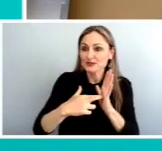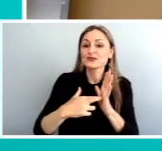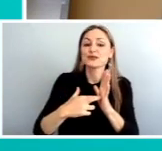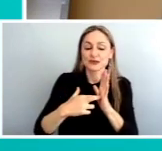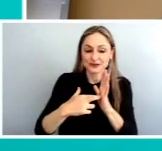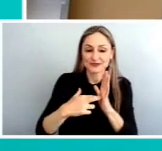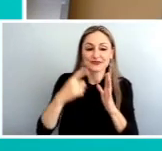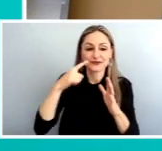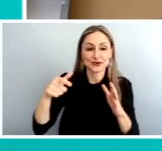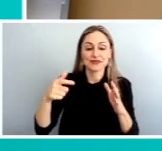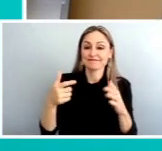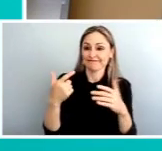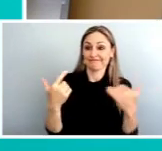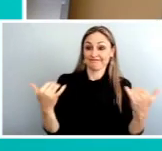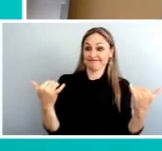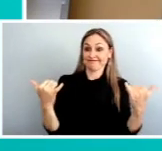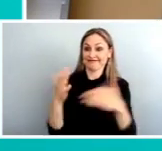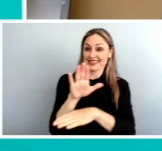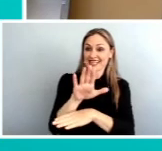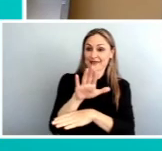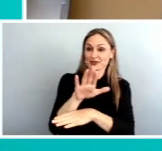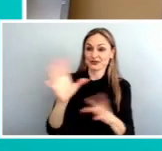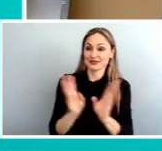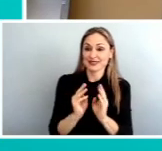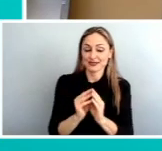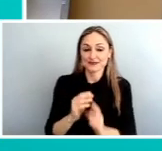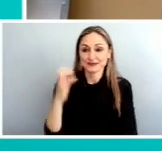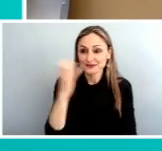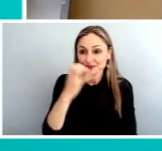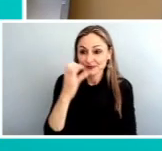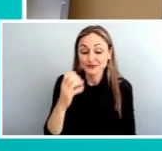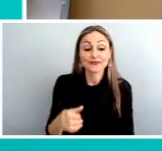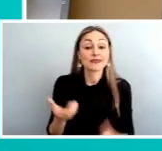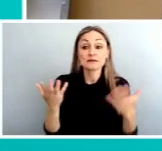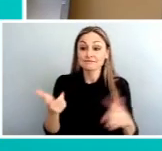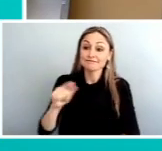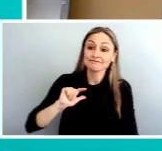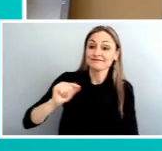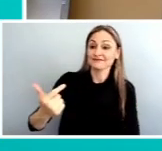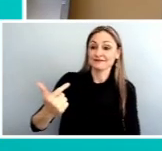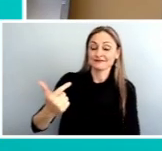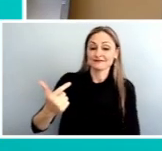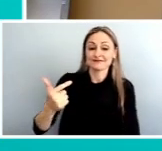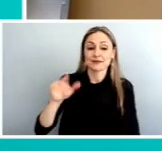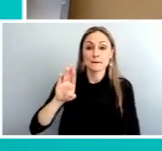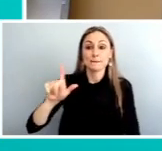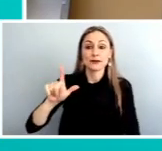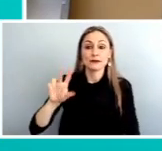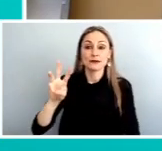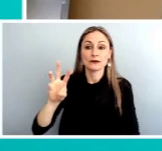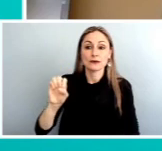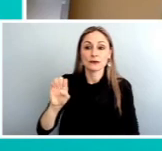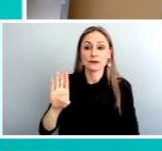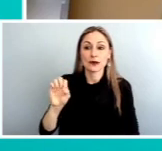session this afternoon. So with that, I'll turn it over to Bill Webster for